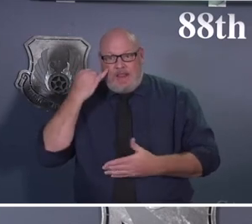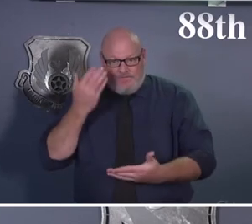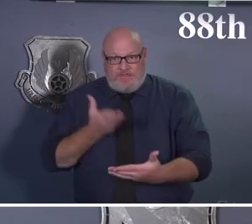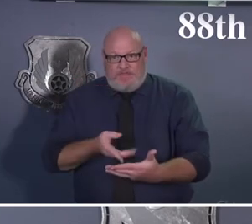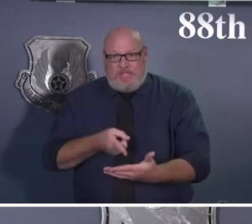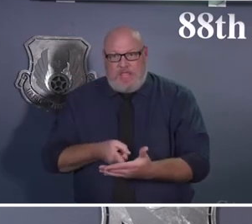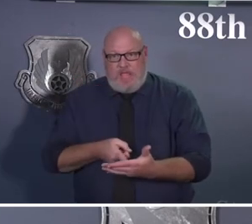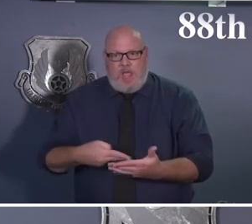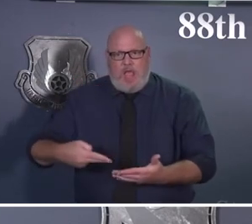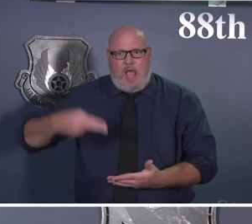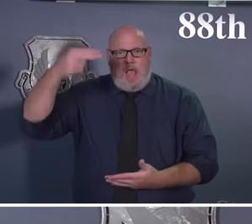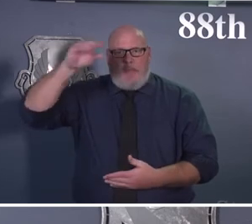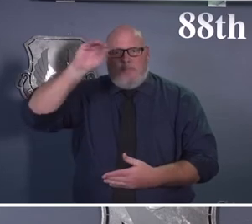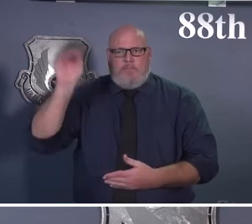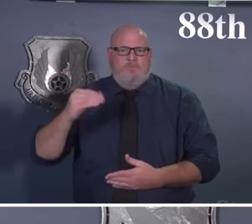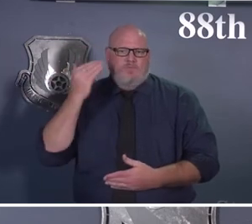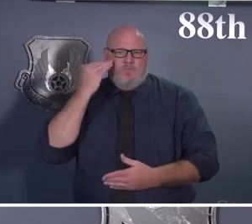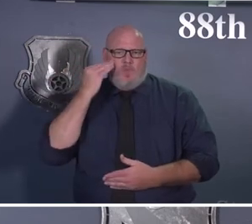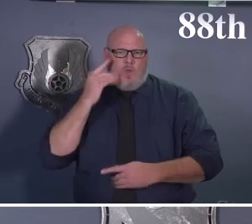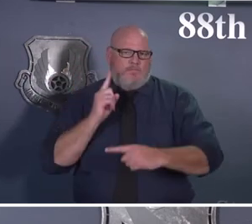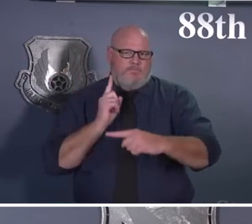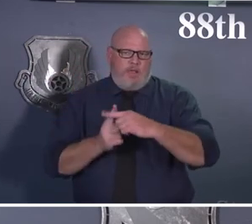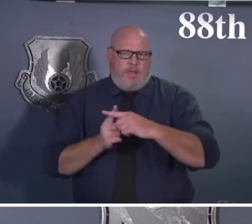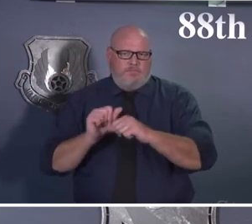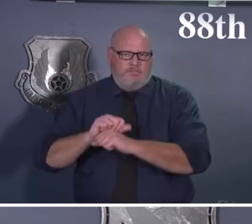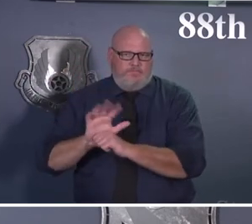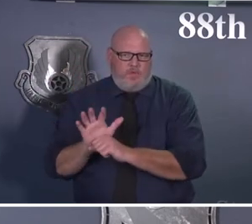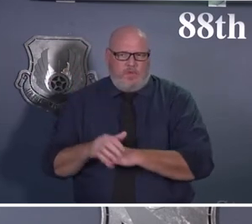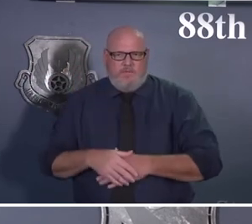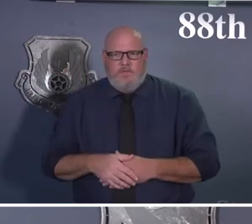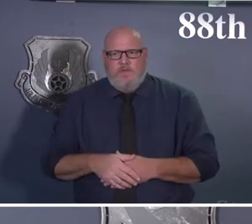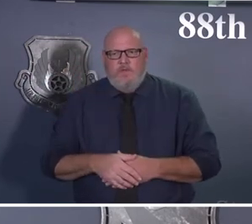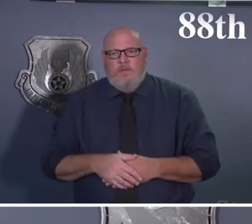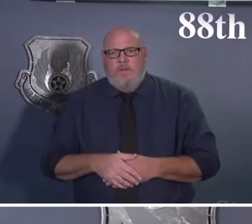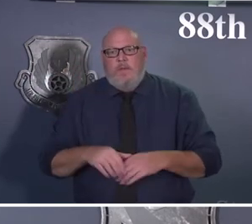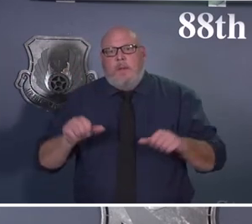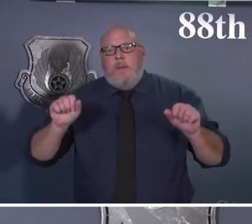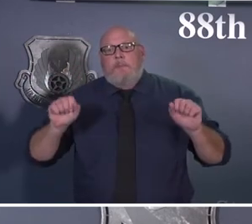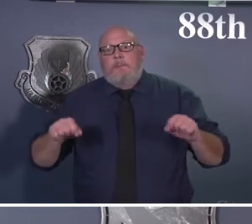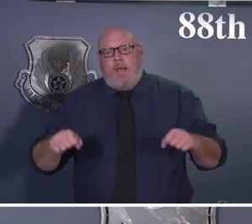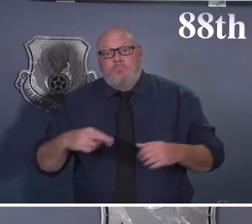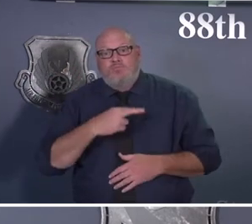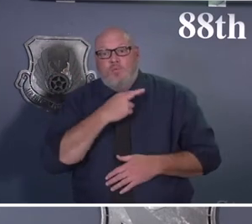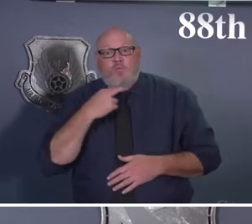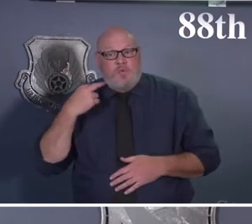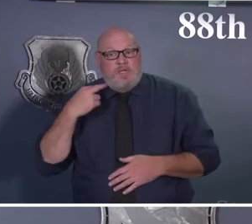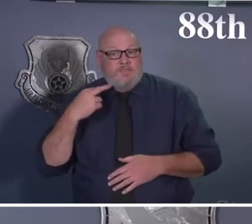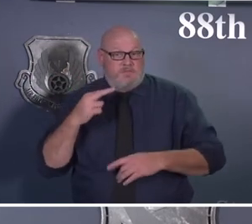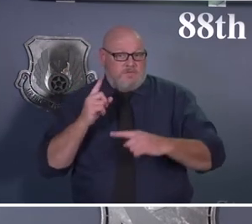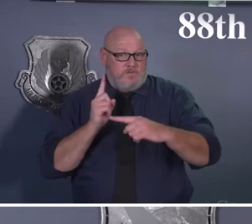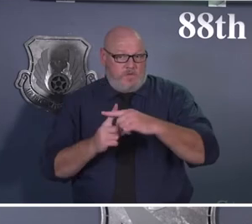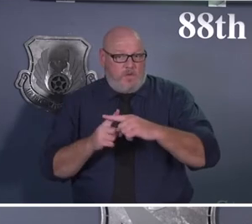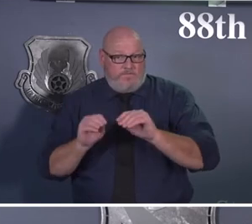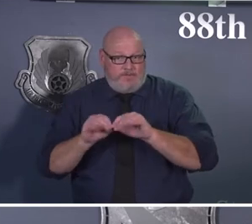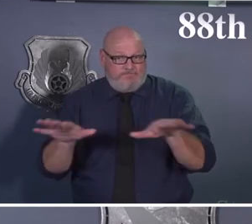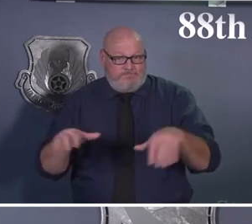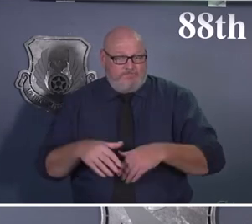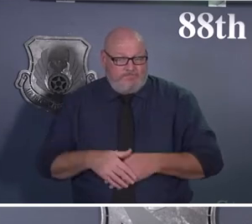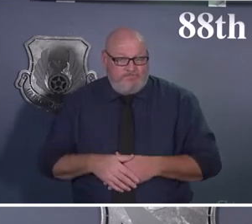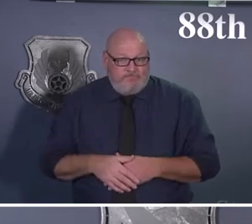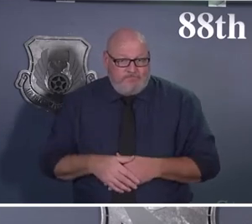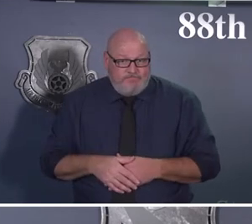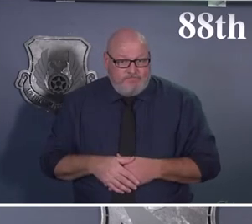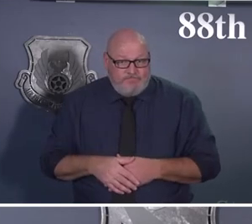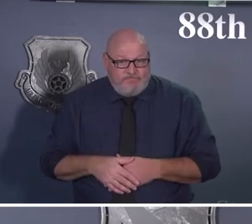it's a good way for us to identify potential of COVID illness in those folks who have been unvaccinated, who we know are at greatest risk